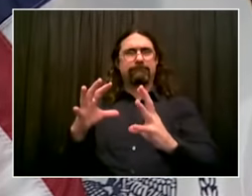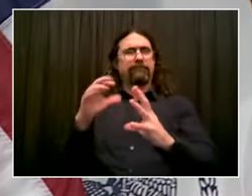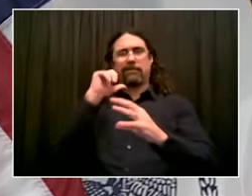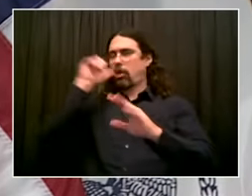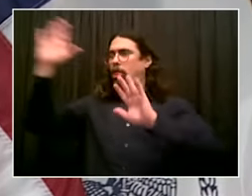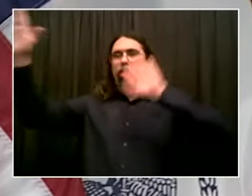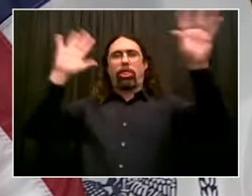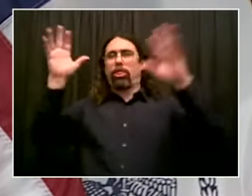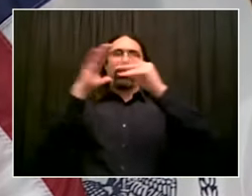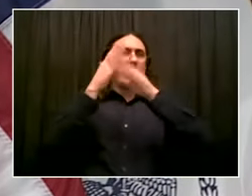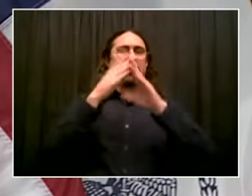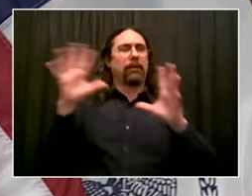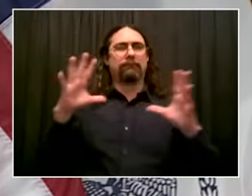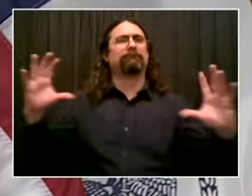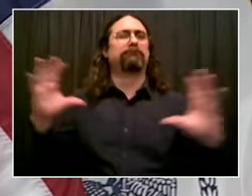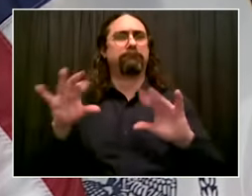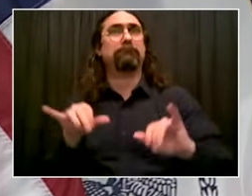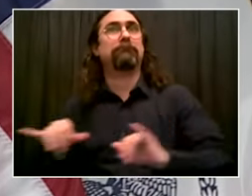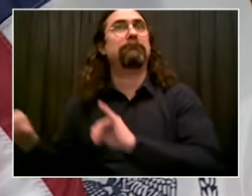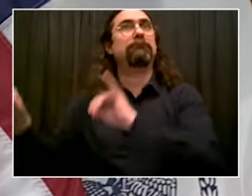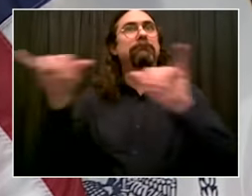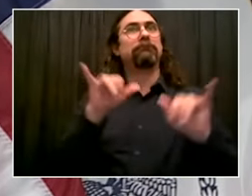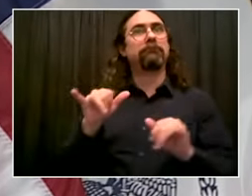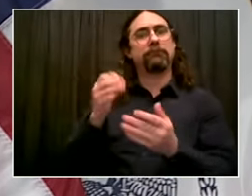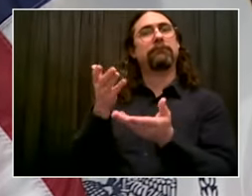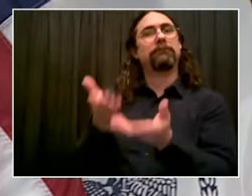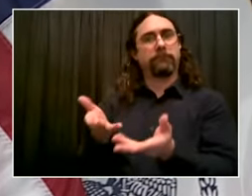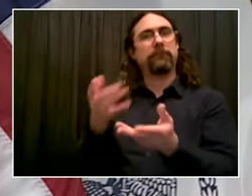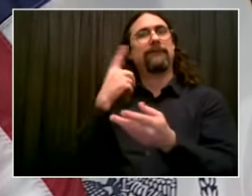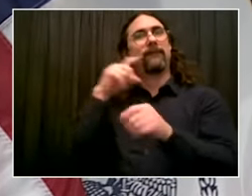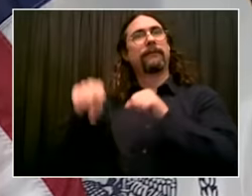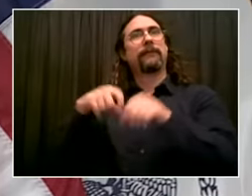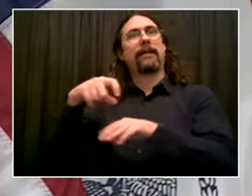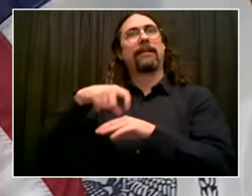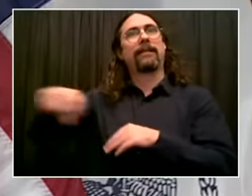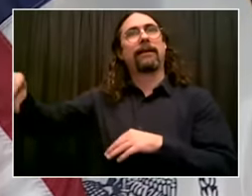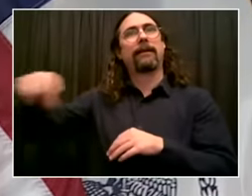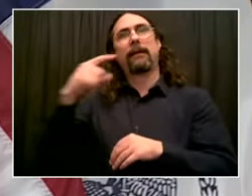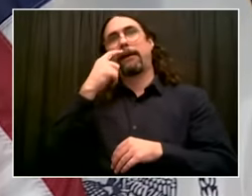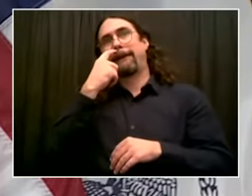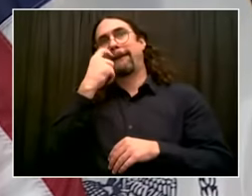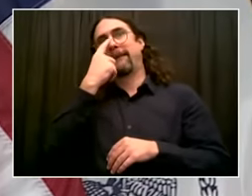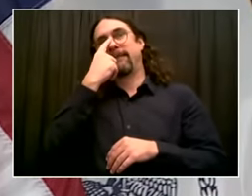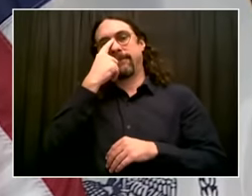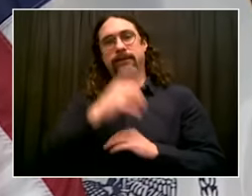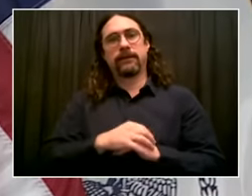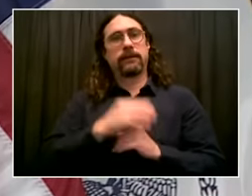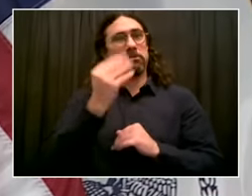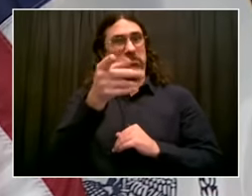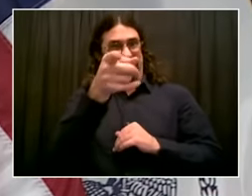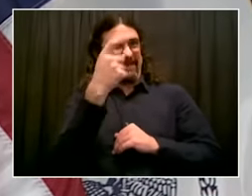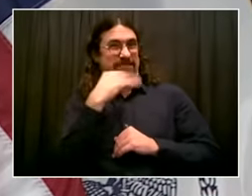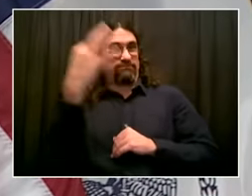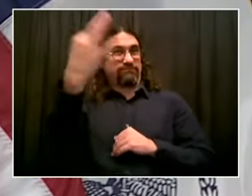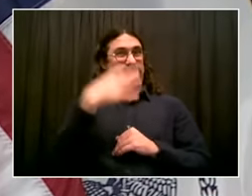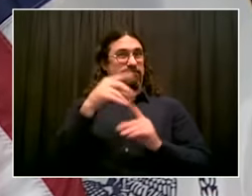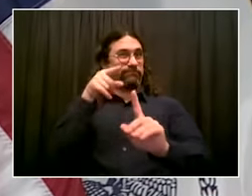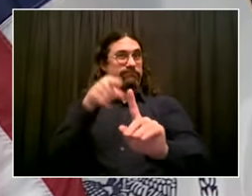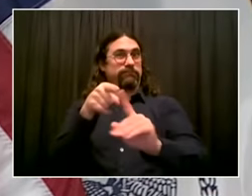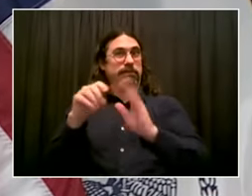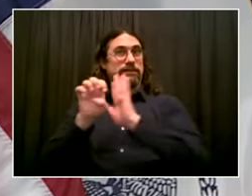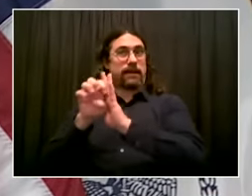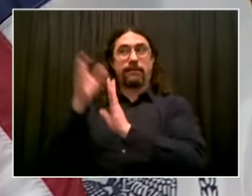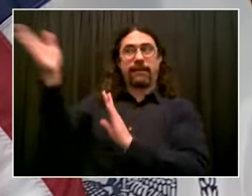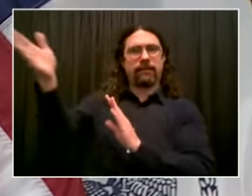Transportation Commissioner about them, and we'll definitely follow up with the other agencies as well. Thank you. Last, we'll go to Erin from Politico.